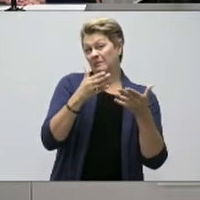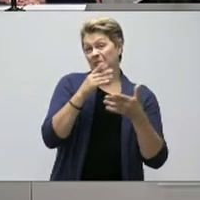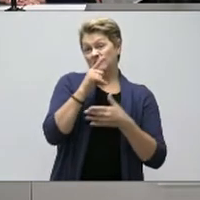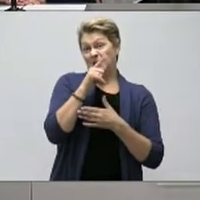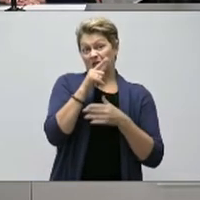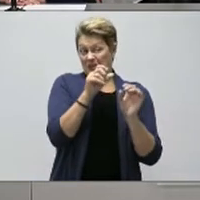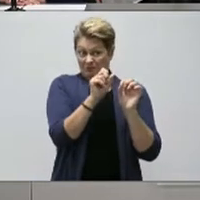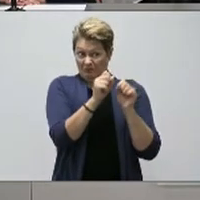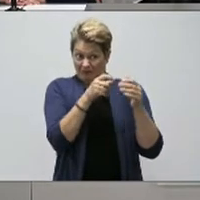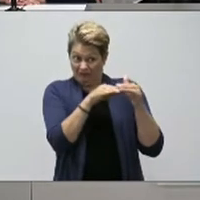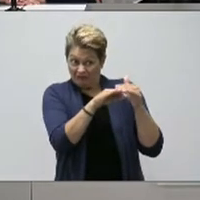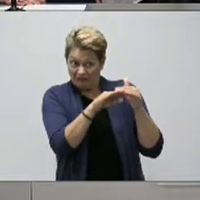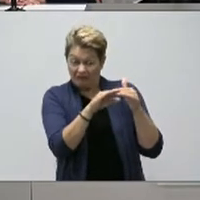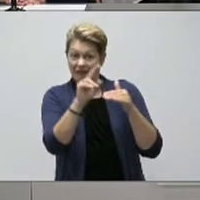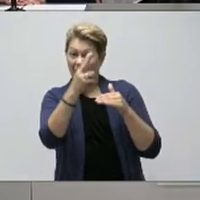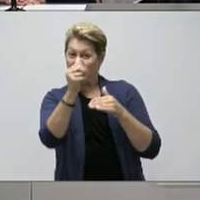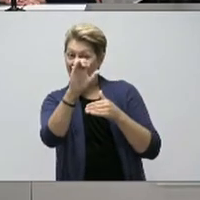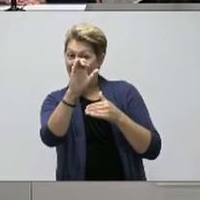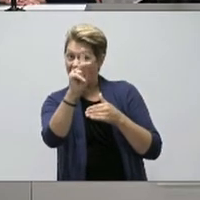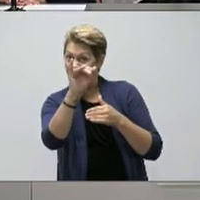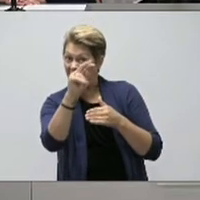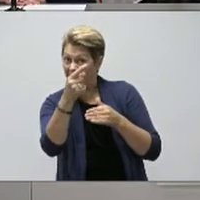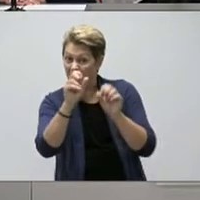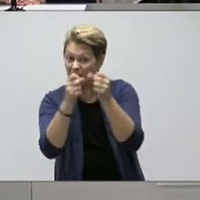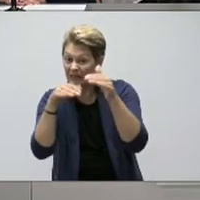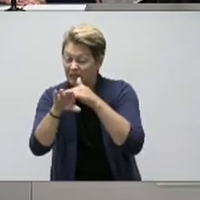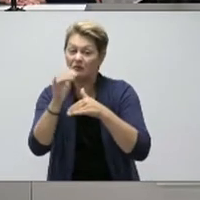or hacking, so on and so forth?